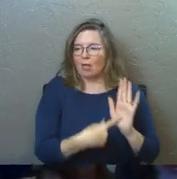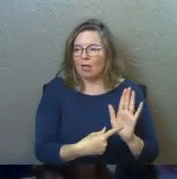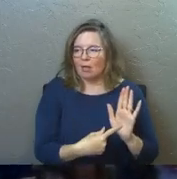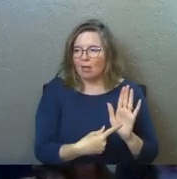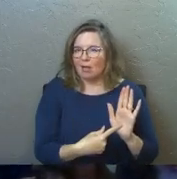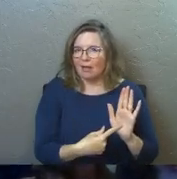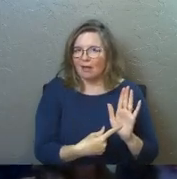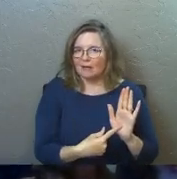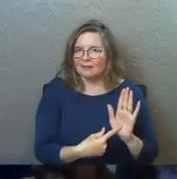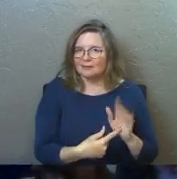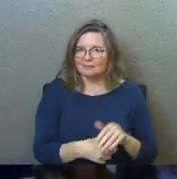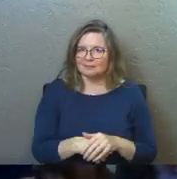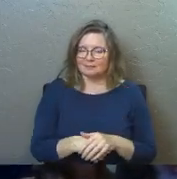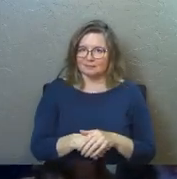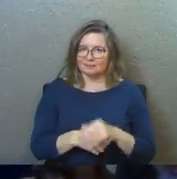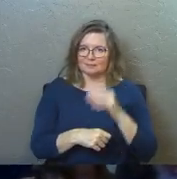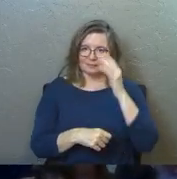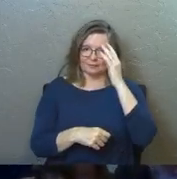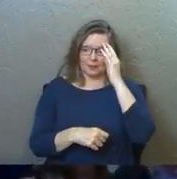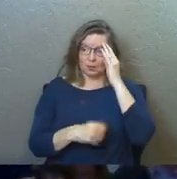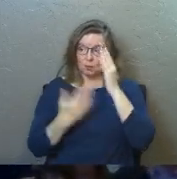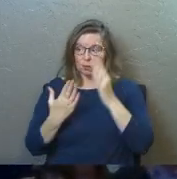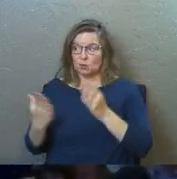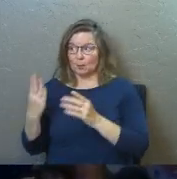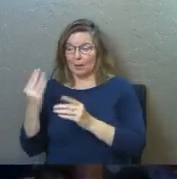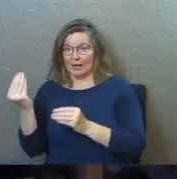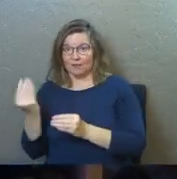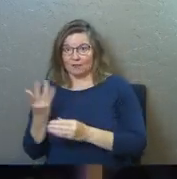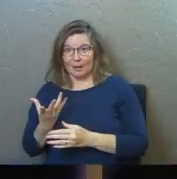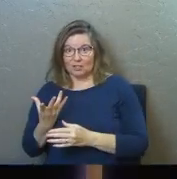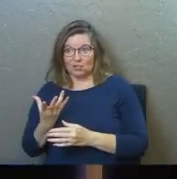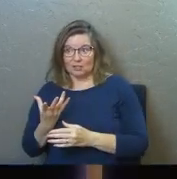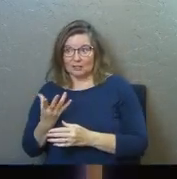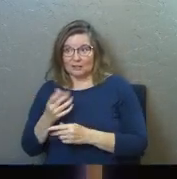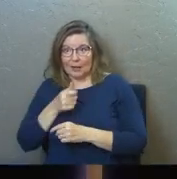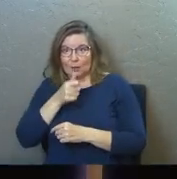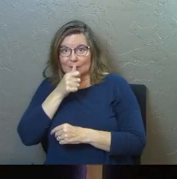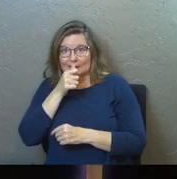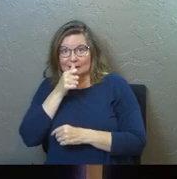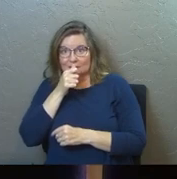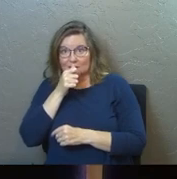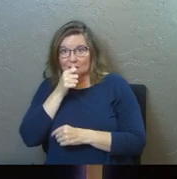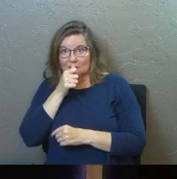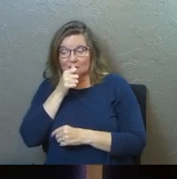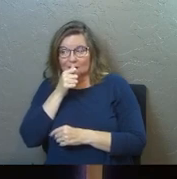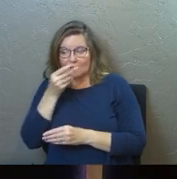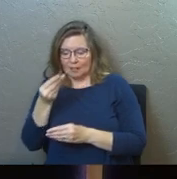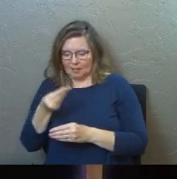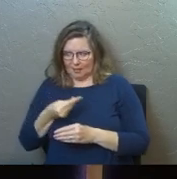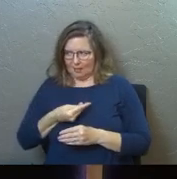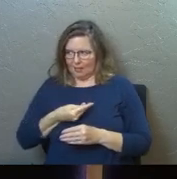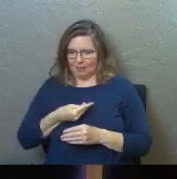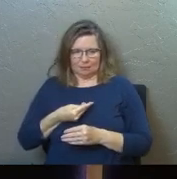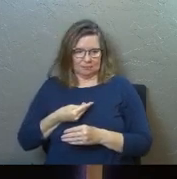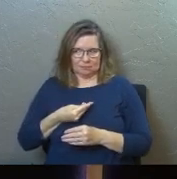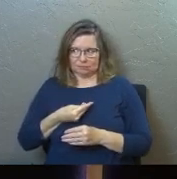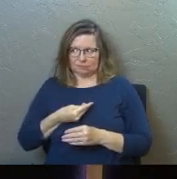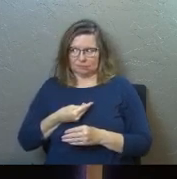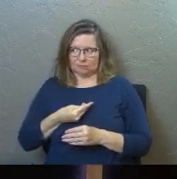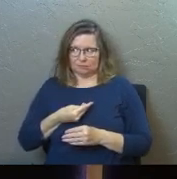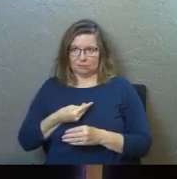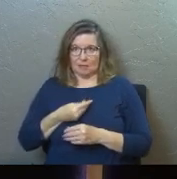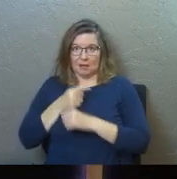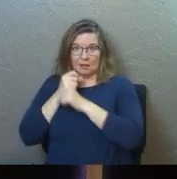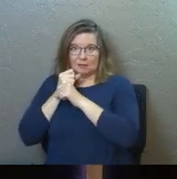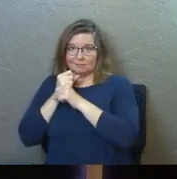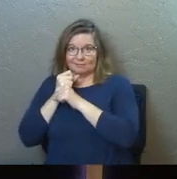betray, like someone had information, and they gave it to you, and when